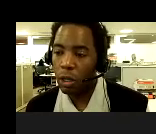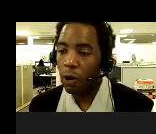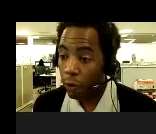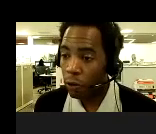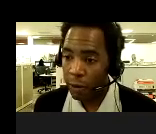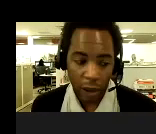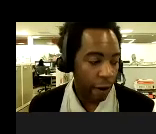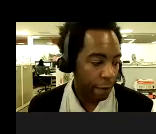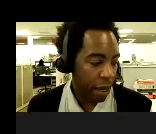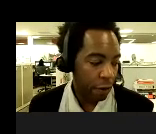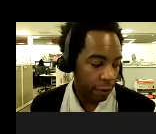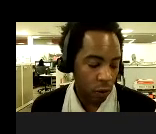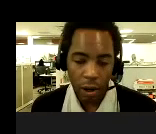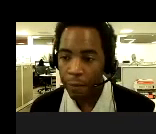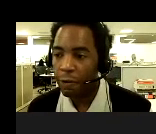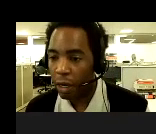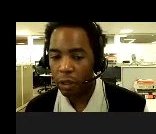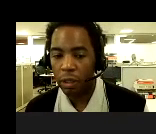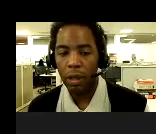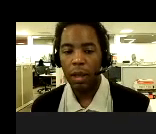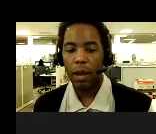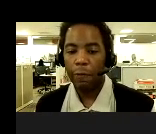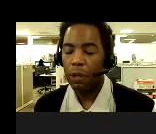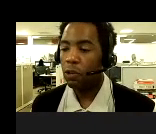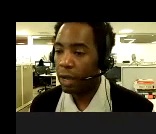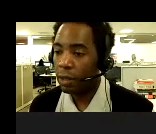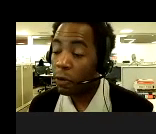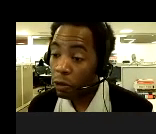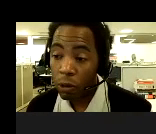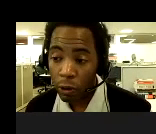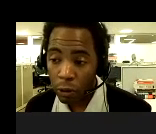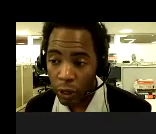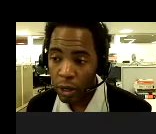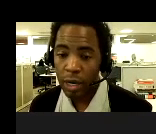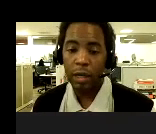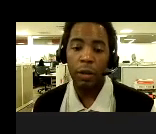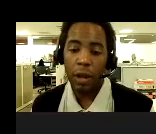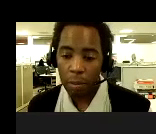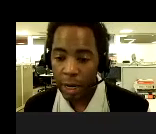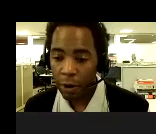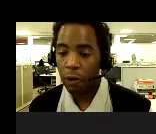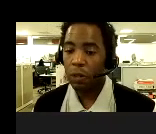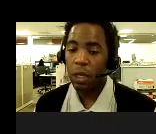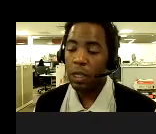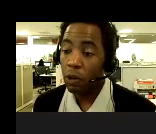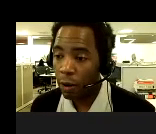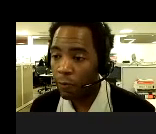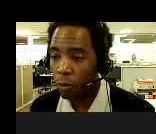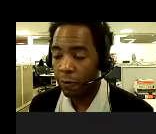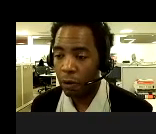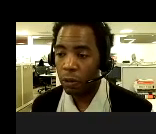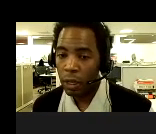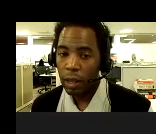networks or folks who may, uh, be at risk for, um, infection, um, trans folks, folks with trans identity, non-binary folks, gender